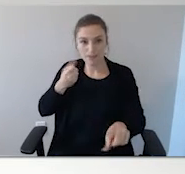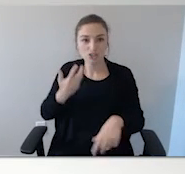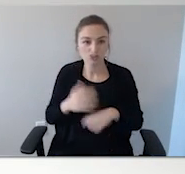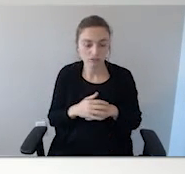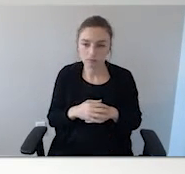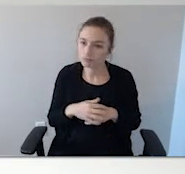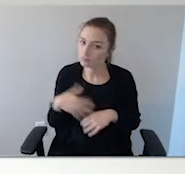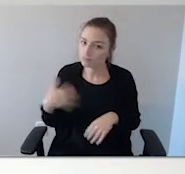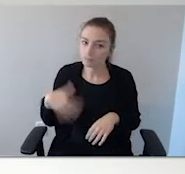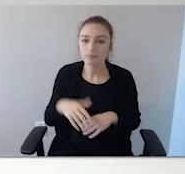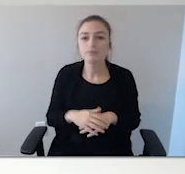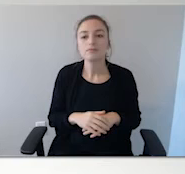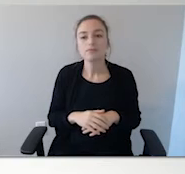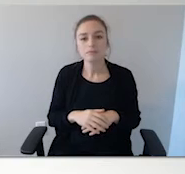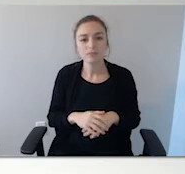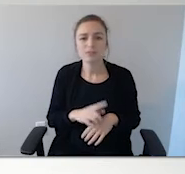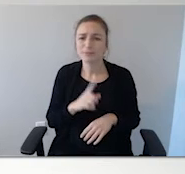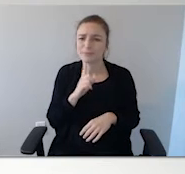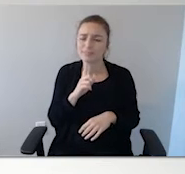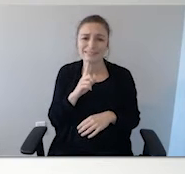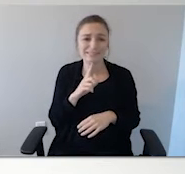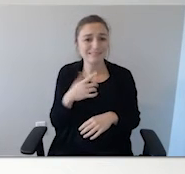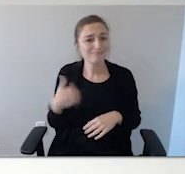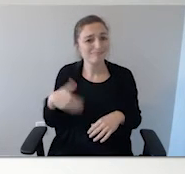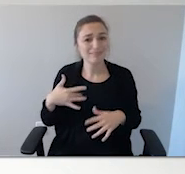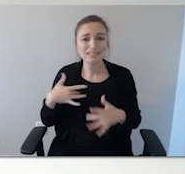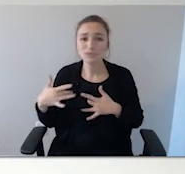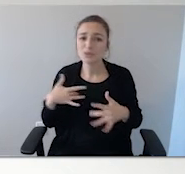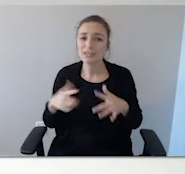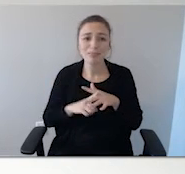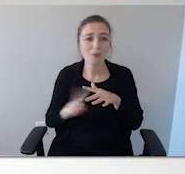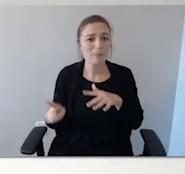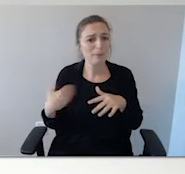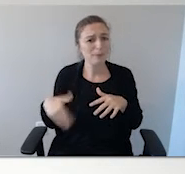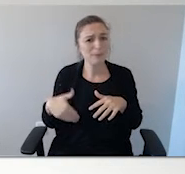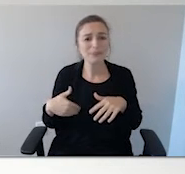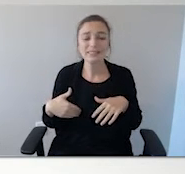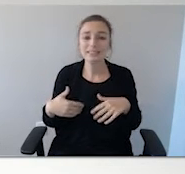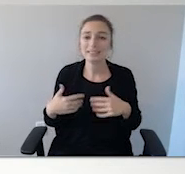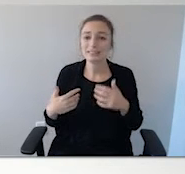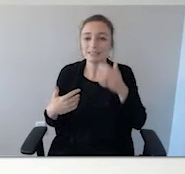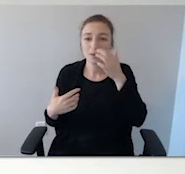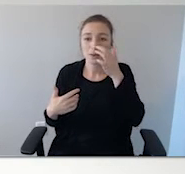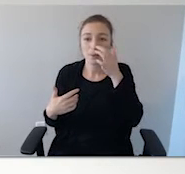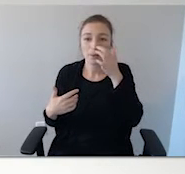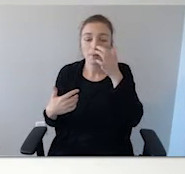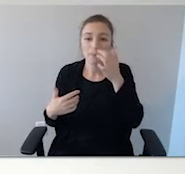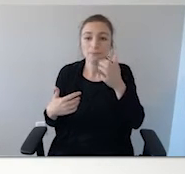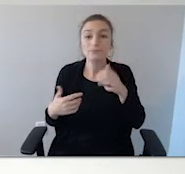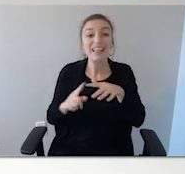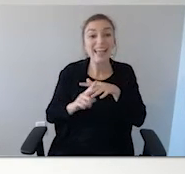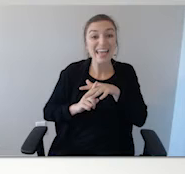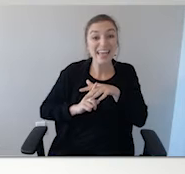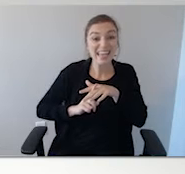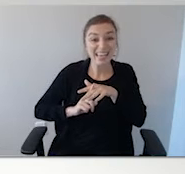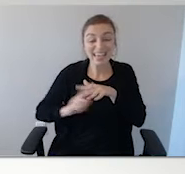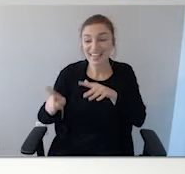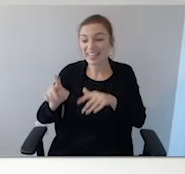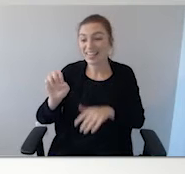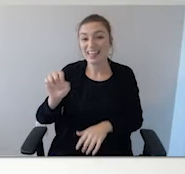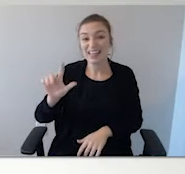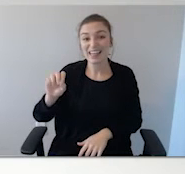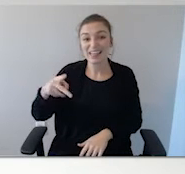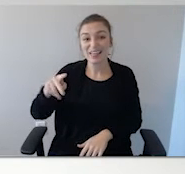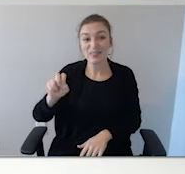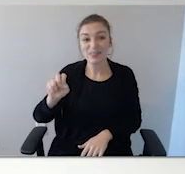It's a big concern, eloping, the difference between that. Eloping and bolting or fleeing is the fast getaway, I